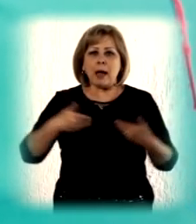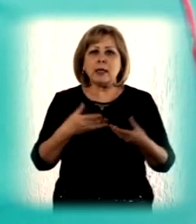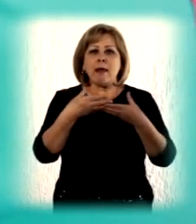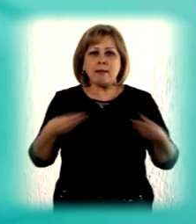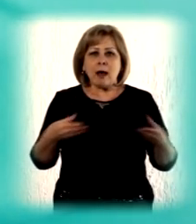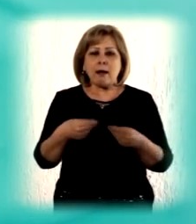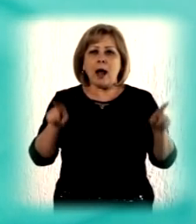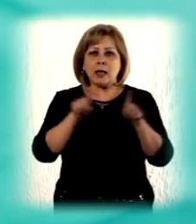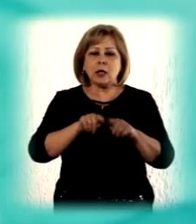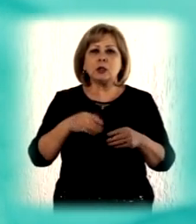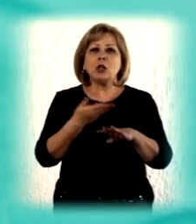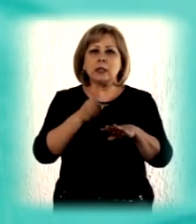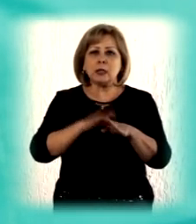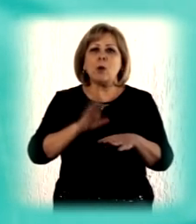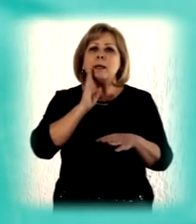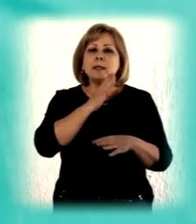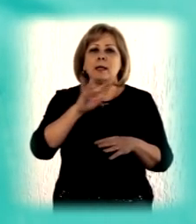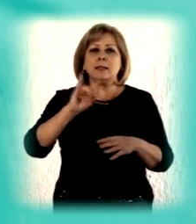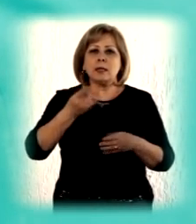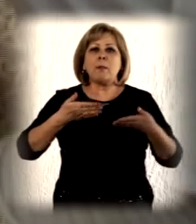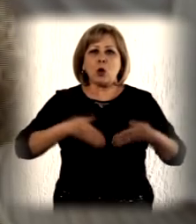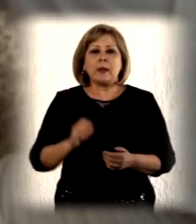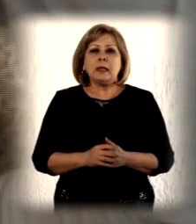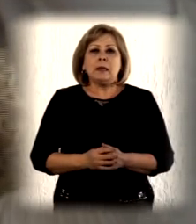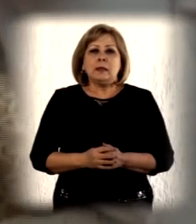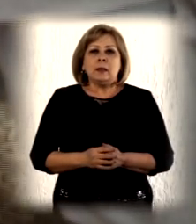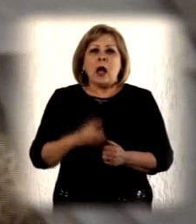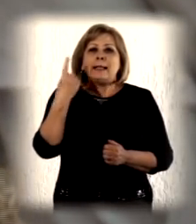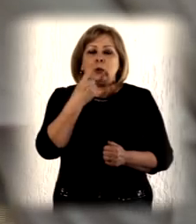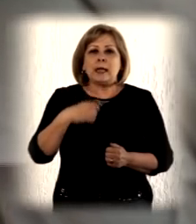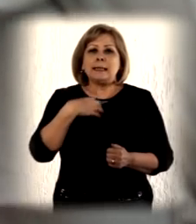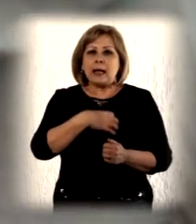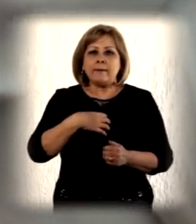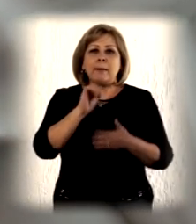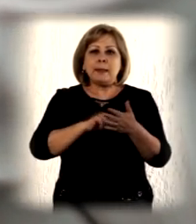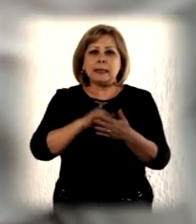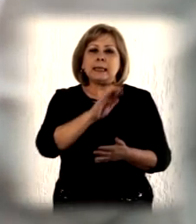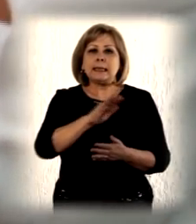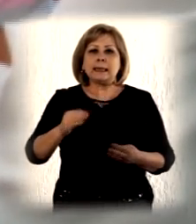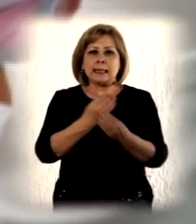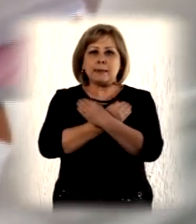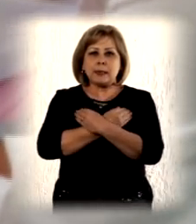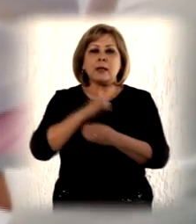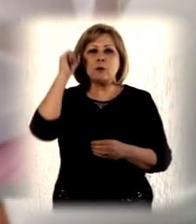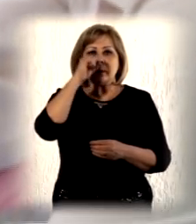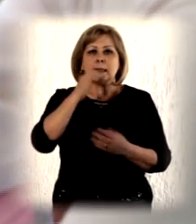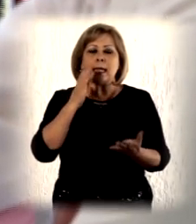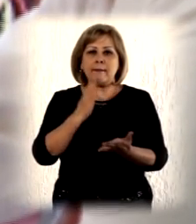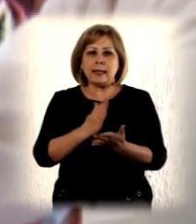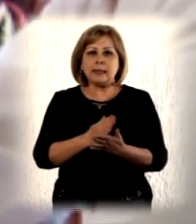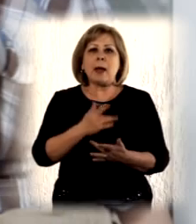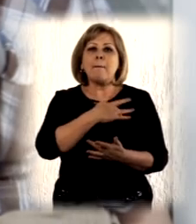and death, caused by preventable diseases such as pneumonia, diarrhea, and complications arising at birth.